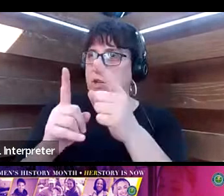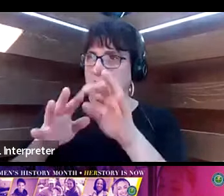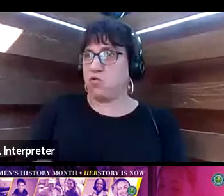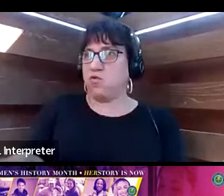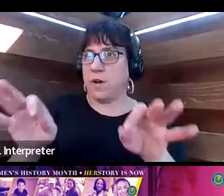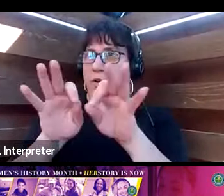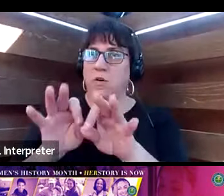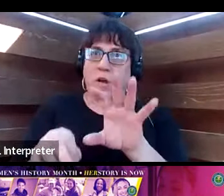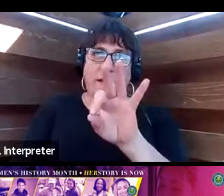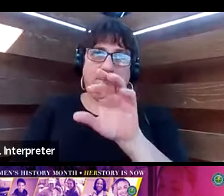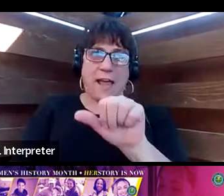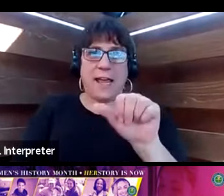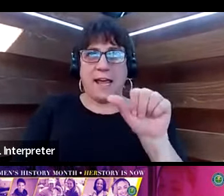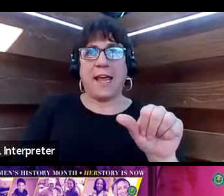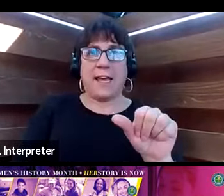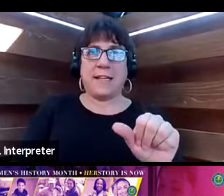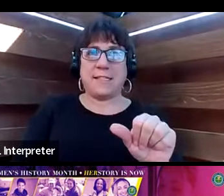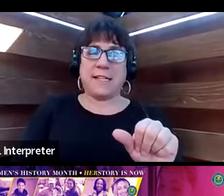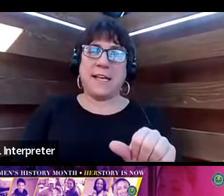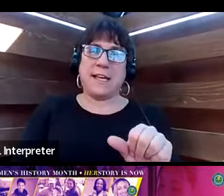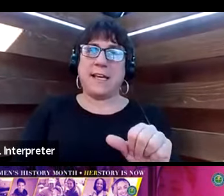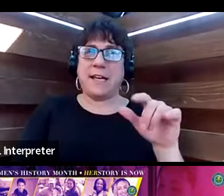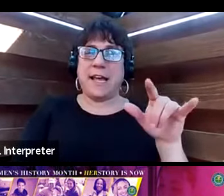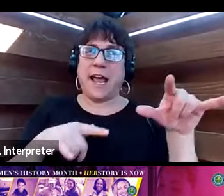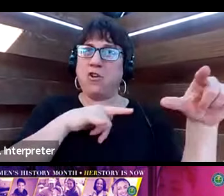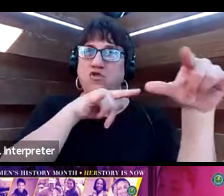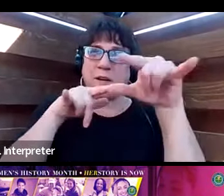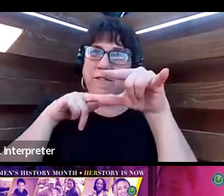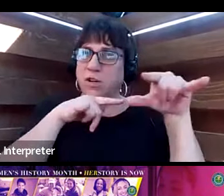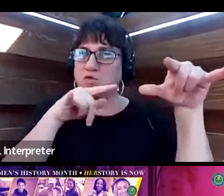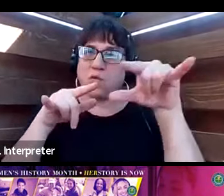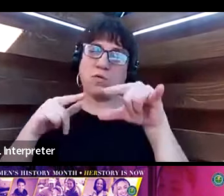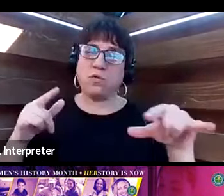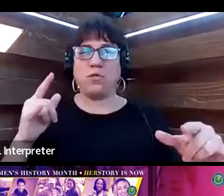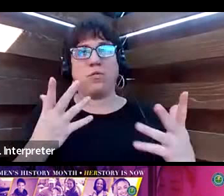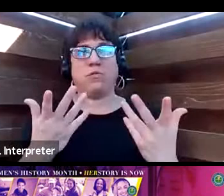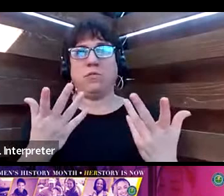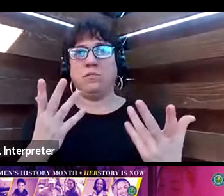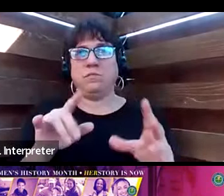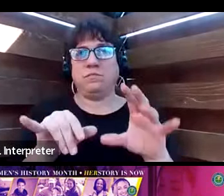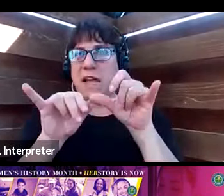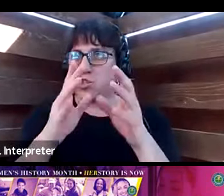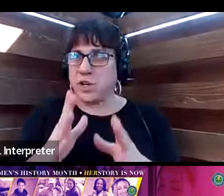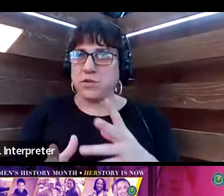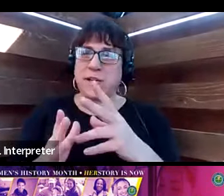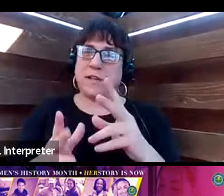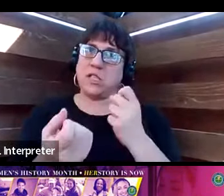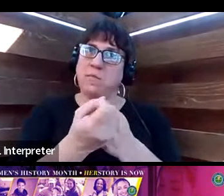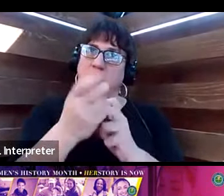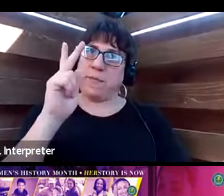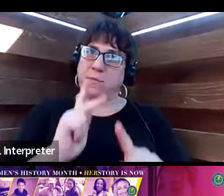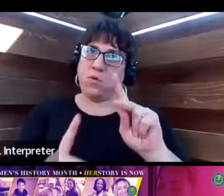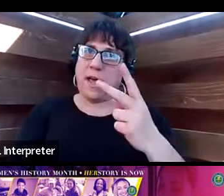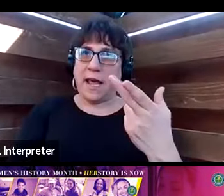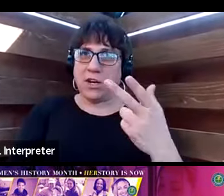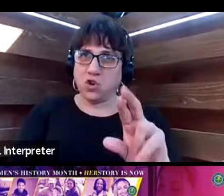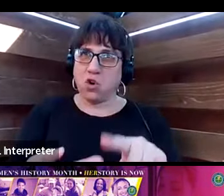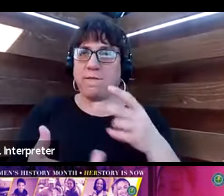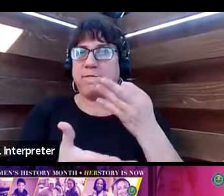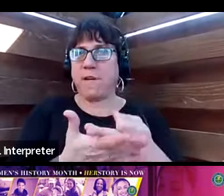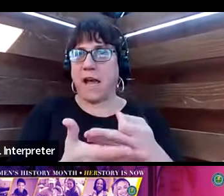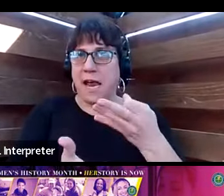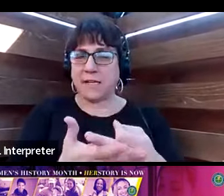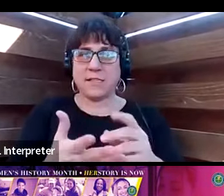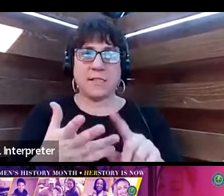So for the FAA, will be like your air traffic controllers, your technicians, your engineers, as well as support personnel, whether it's HR, finance,